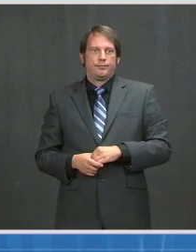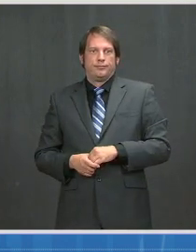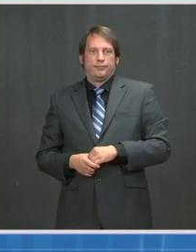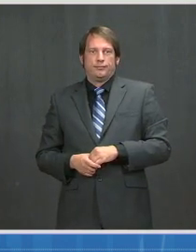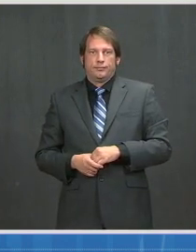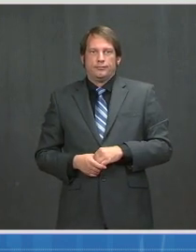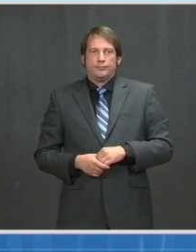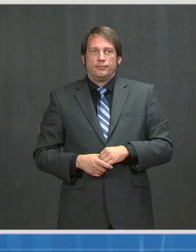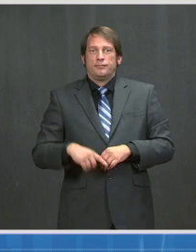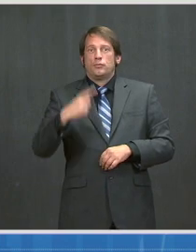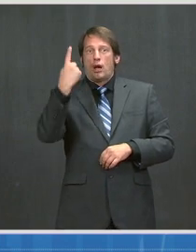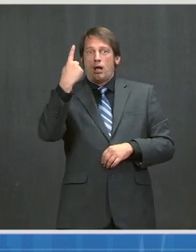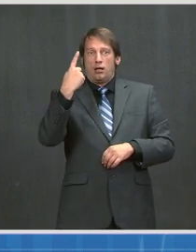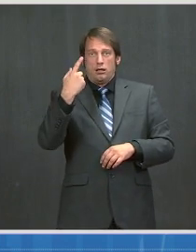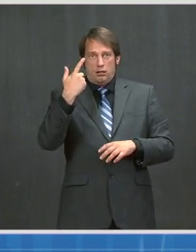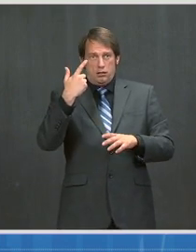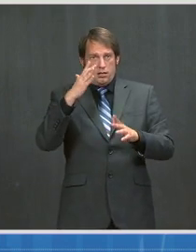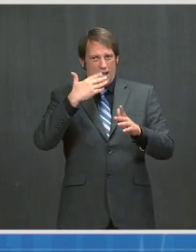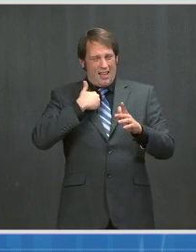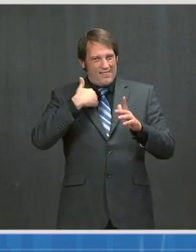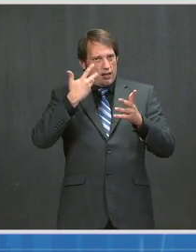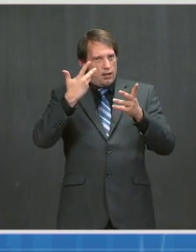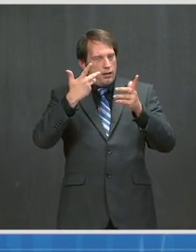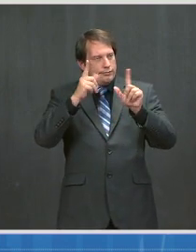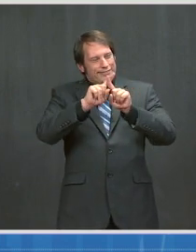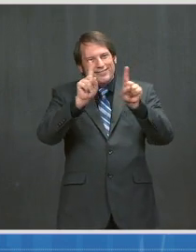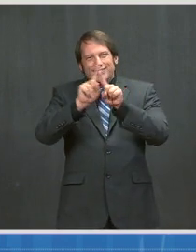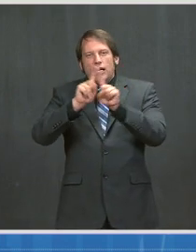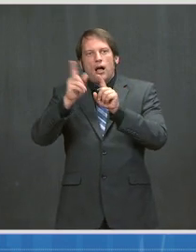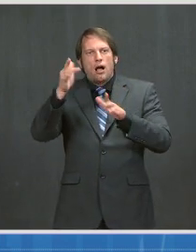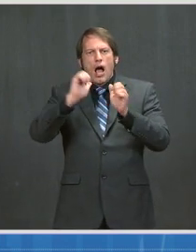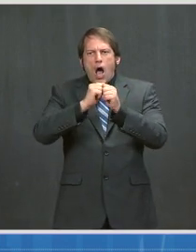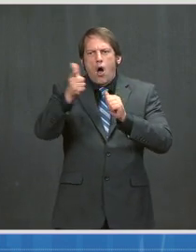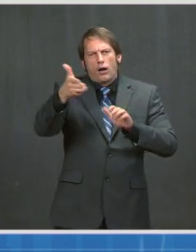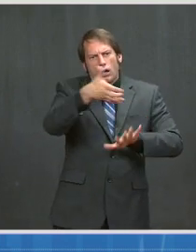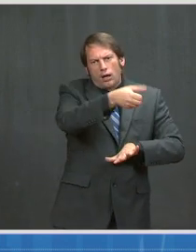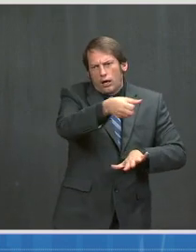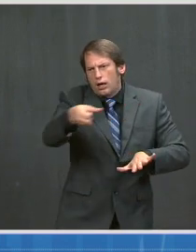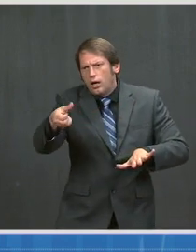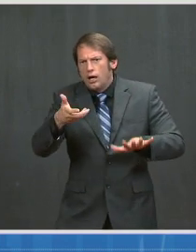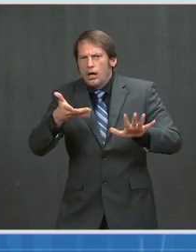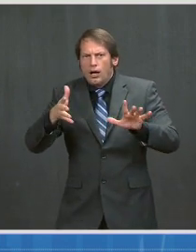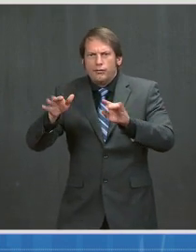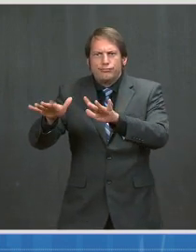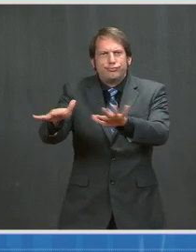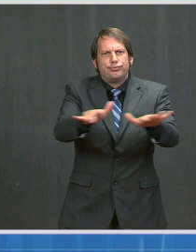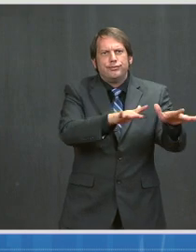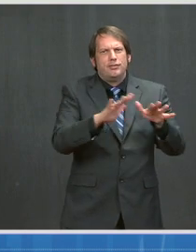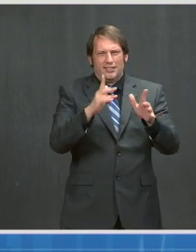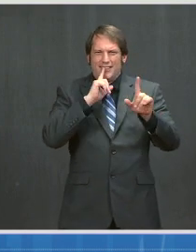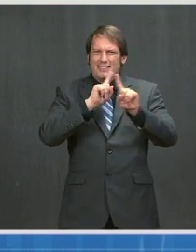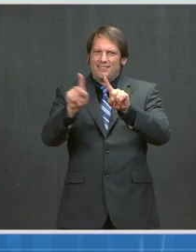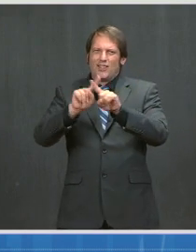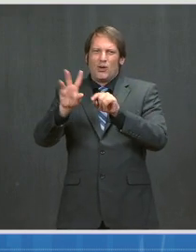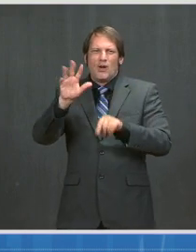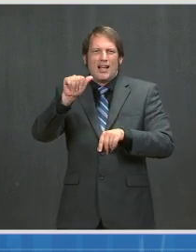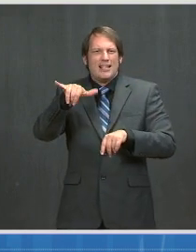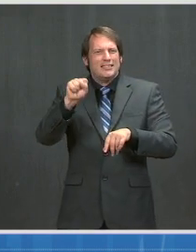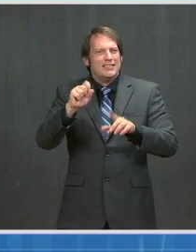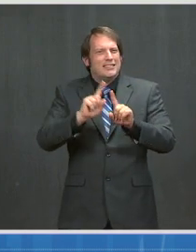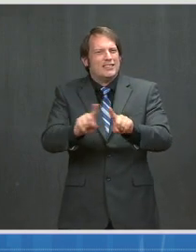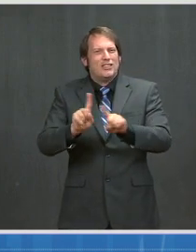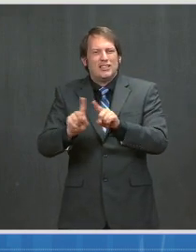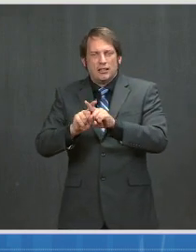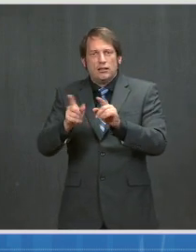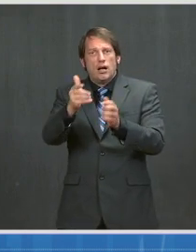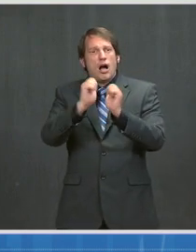and has several safety risks to consider. The risk of surface transmission can also be reduced by wearing masks consistently